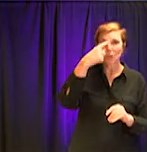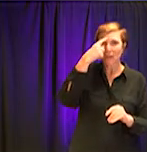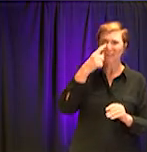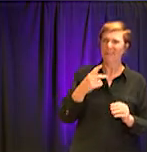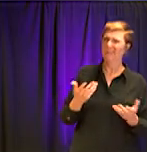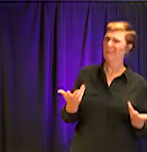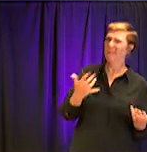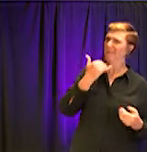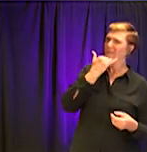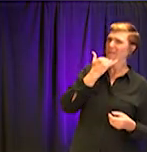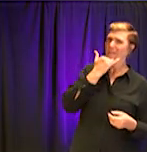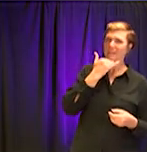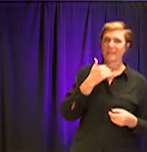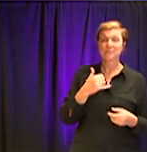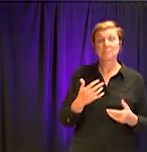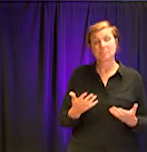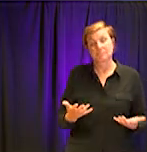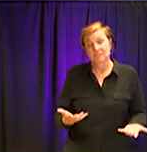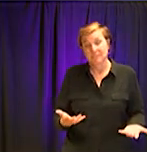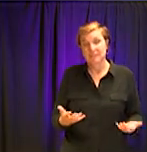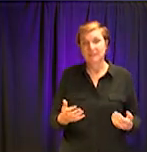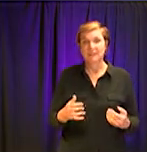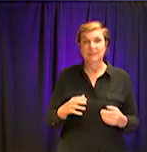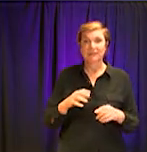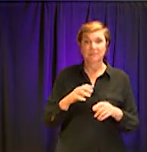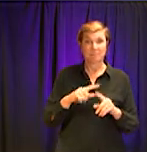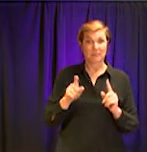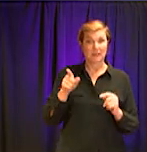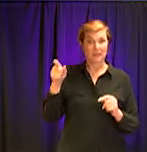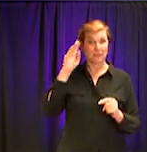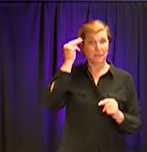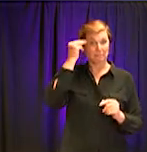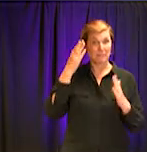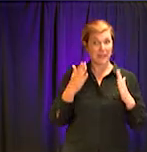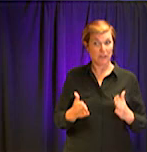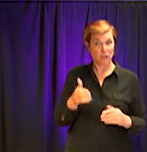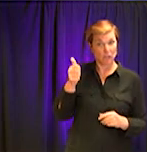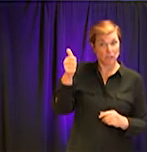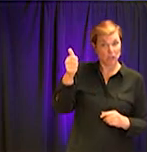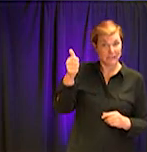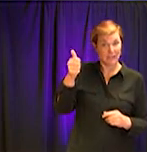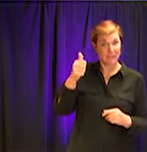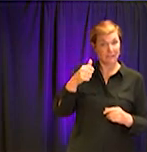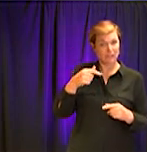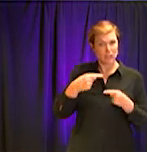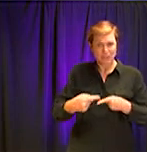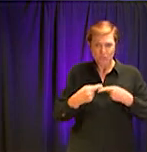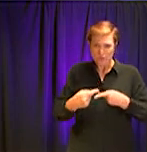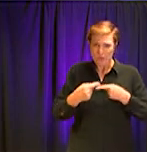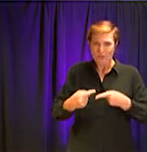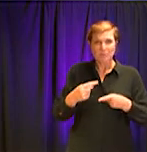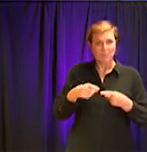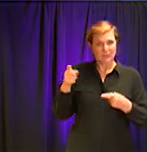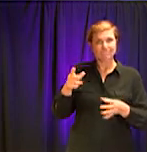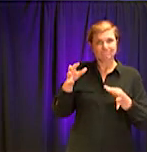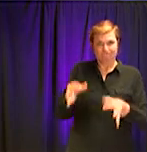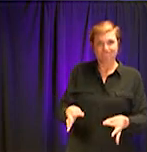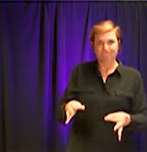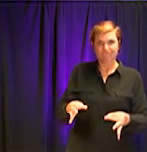struggled with it up until she made her decision this afternoon. Uh, when you close rest, people lose their jobs.